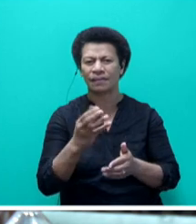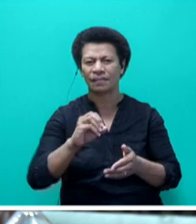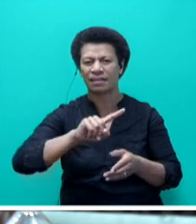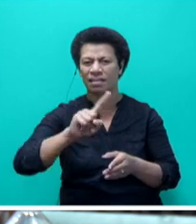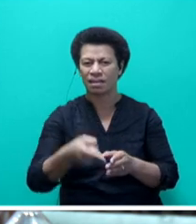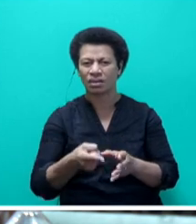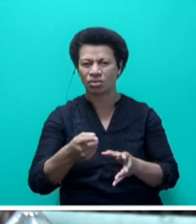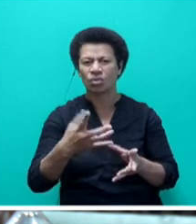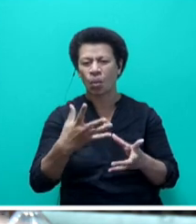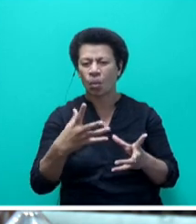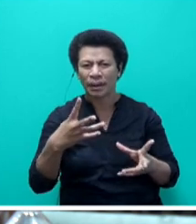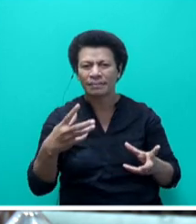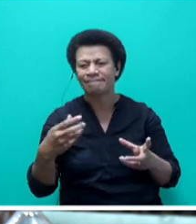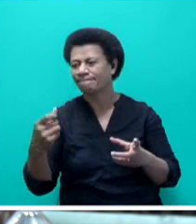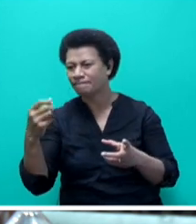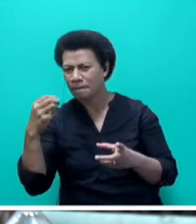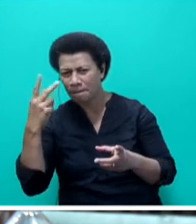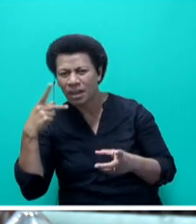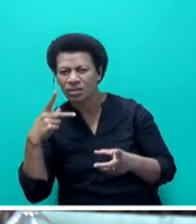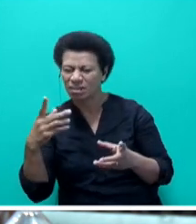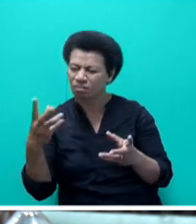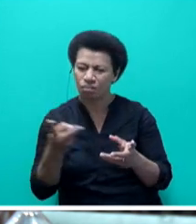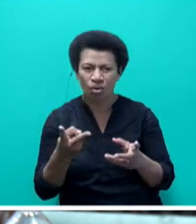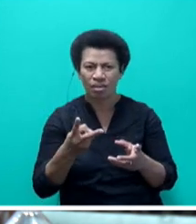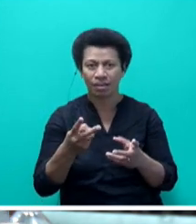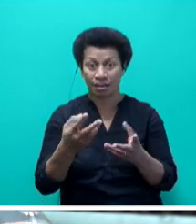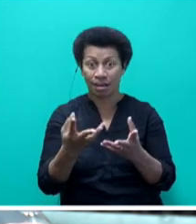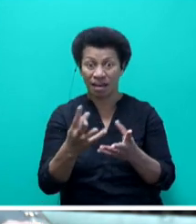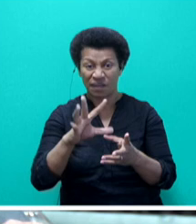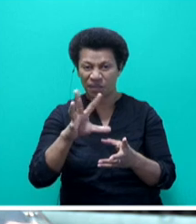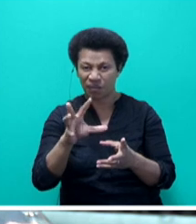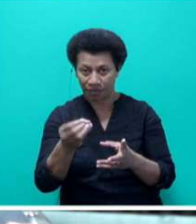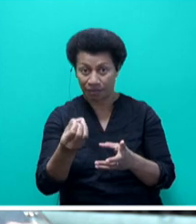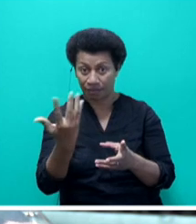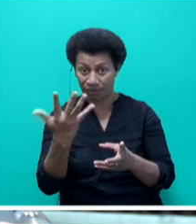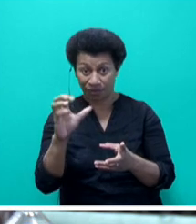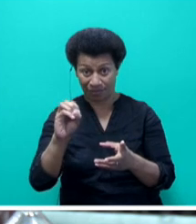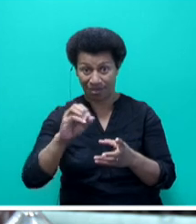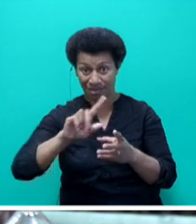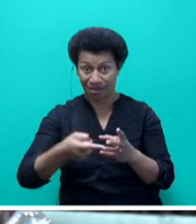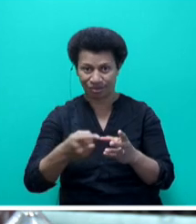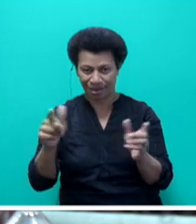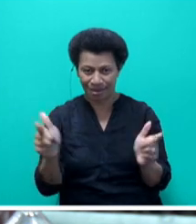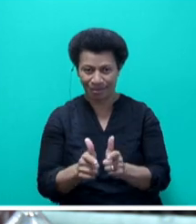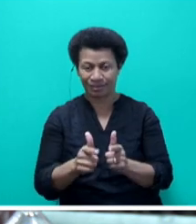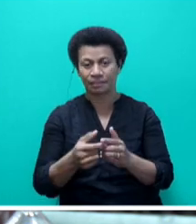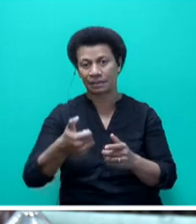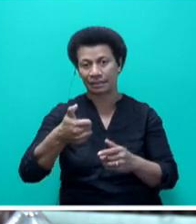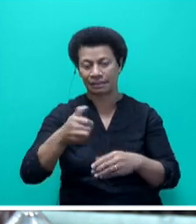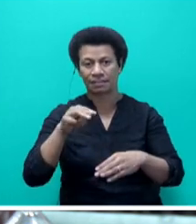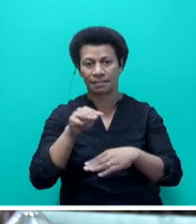annual household income. This is applicable to them. In total, parents will receive $100 per child over a six-month period.